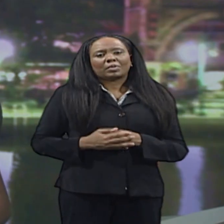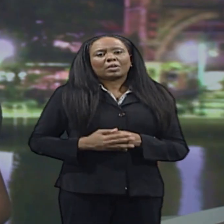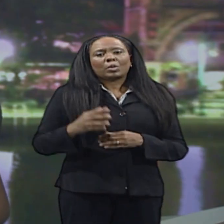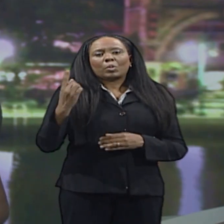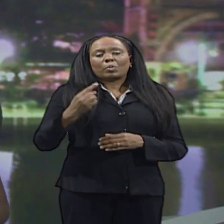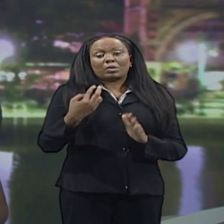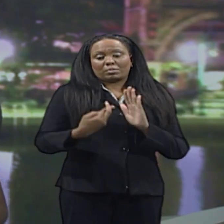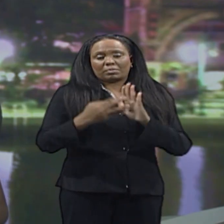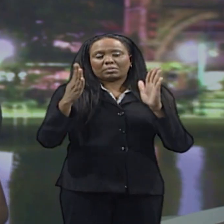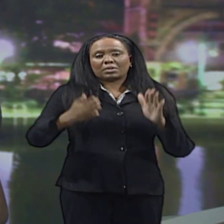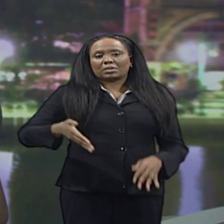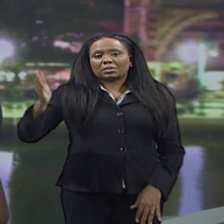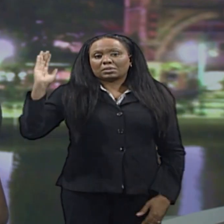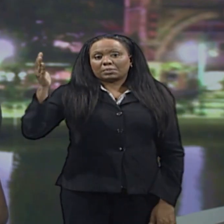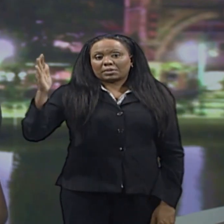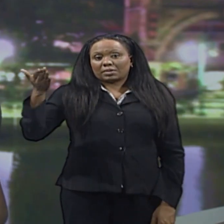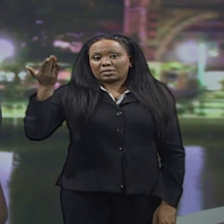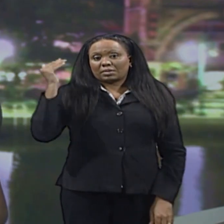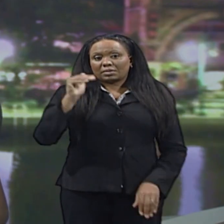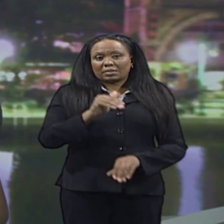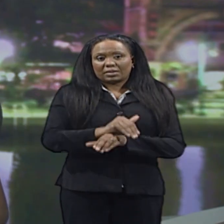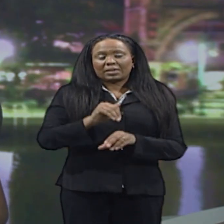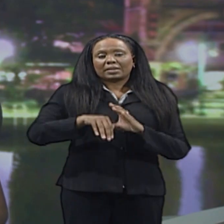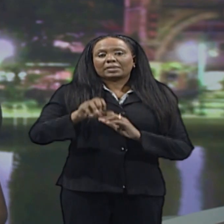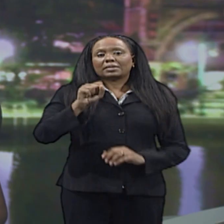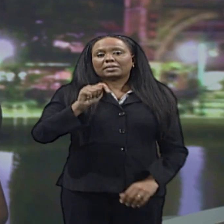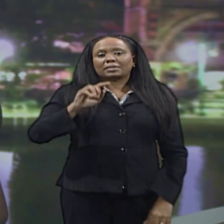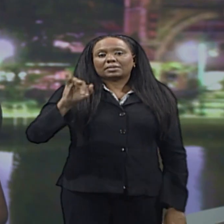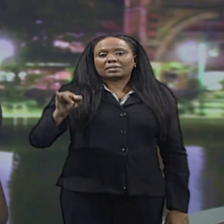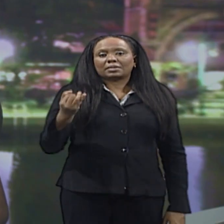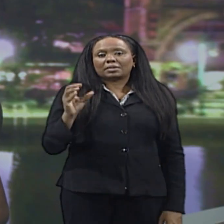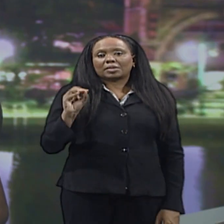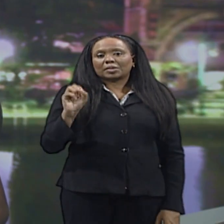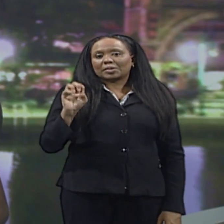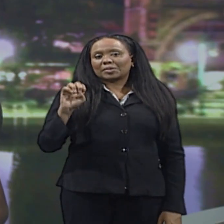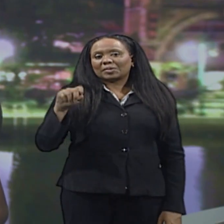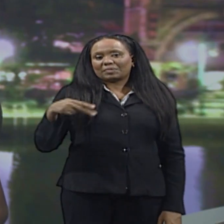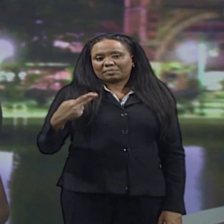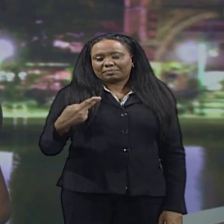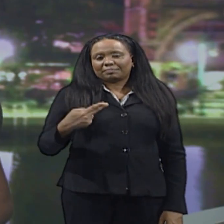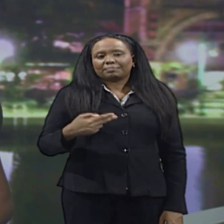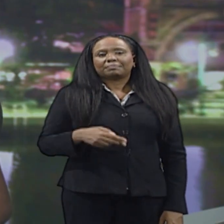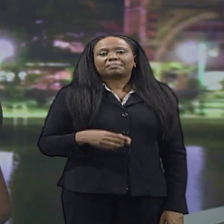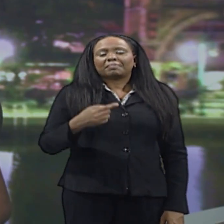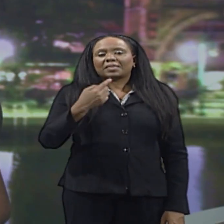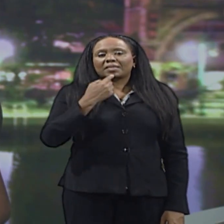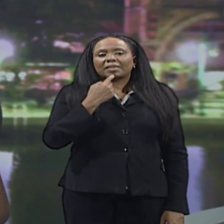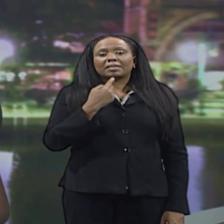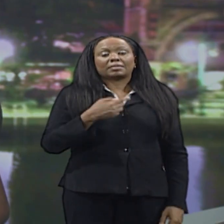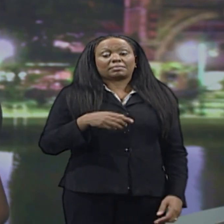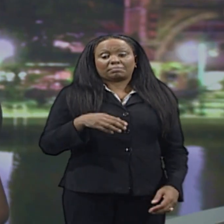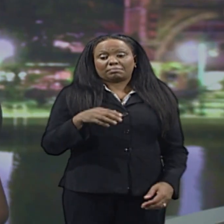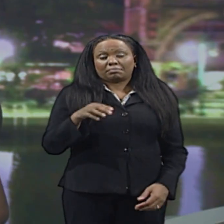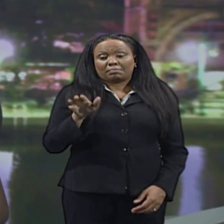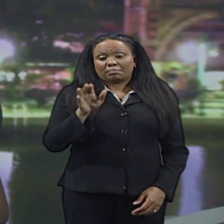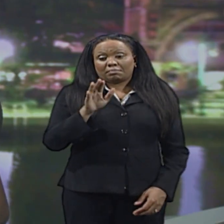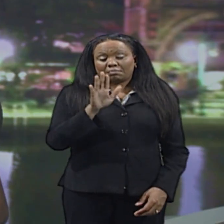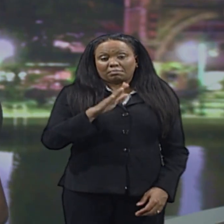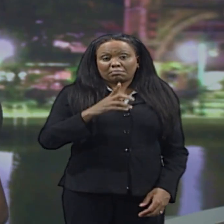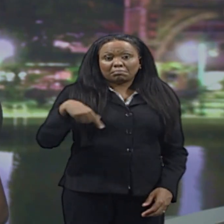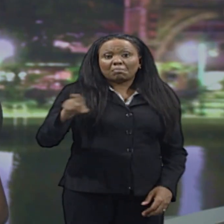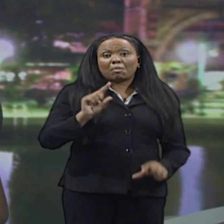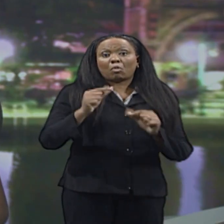point while speaking last evening during a meeting in St. Elizabeth's Village, St. Joseph. He says as successful business